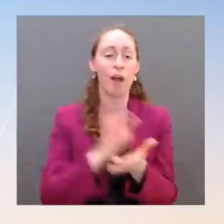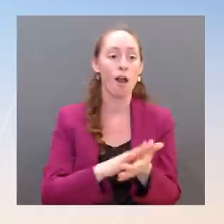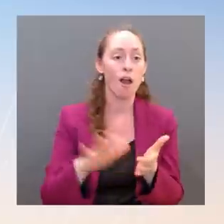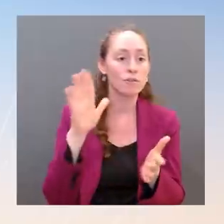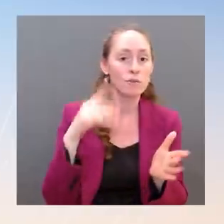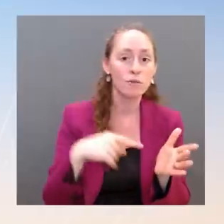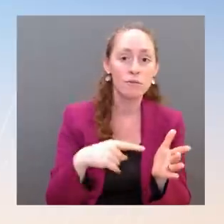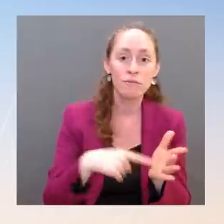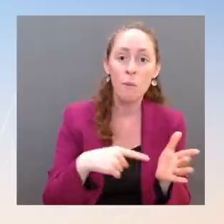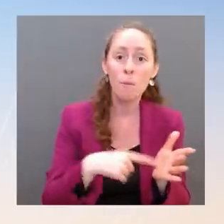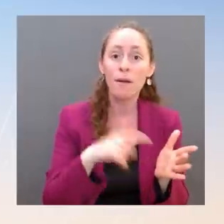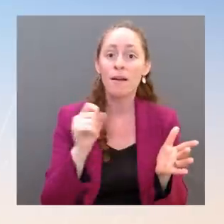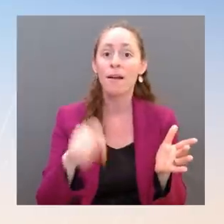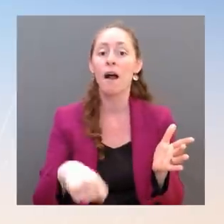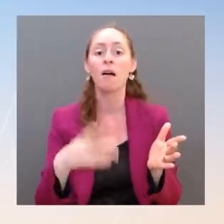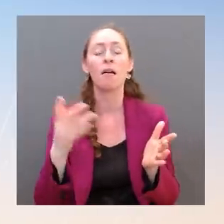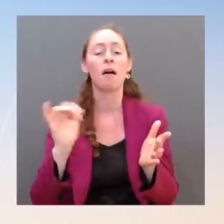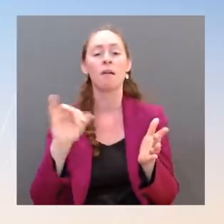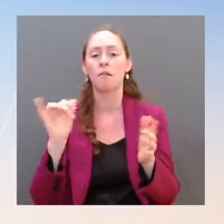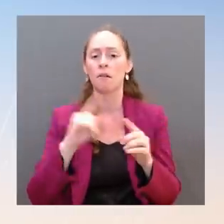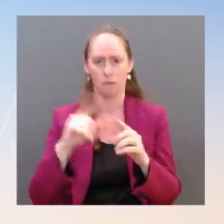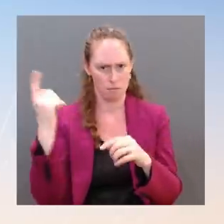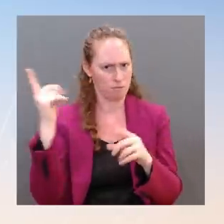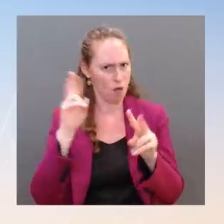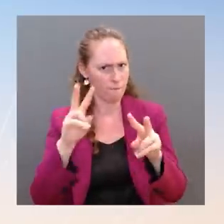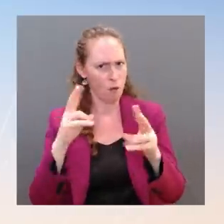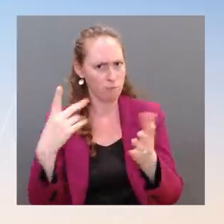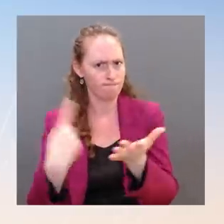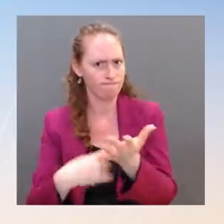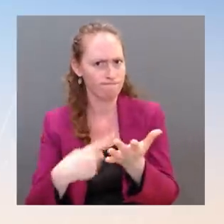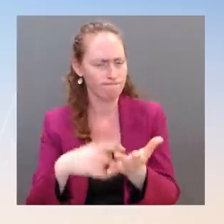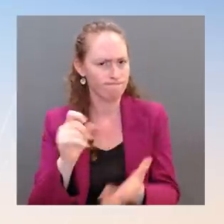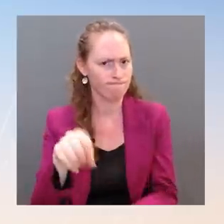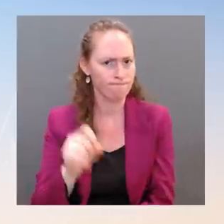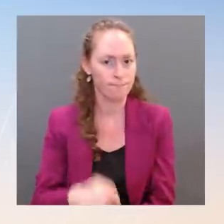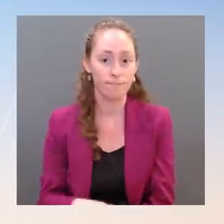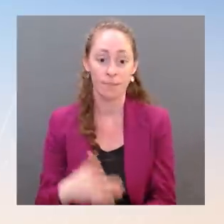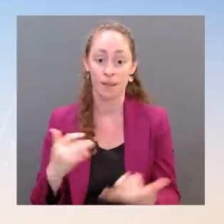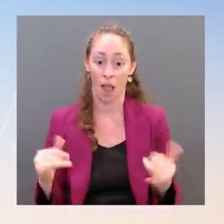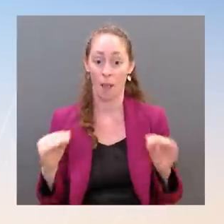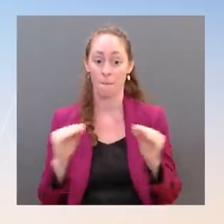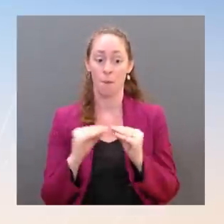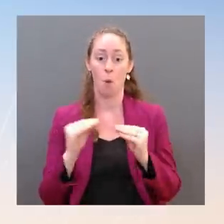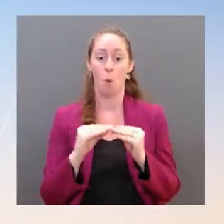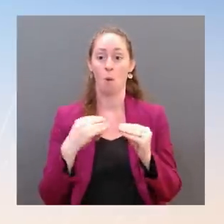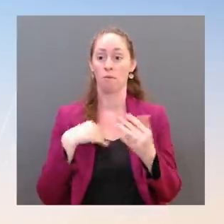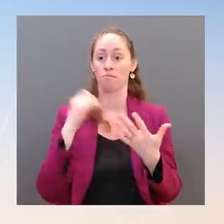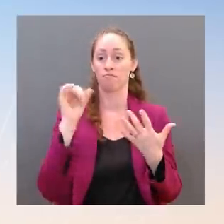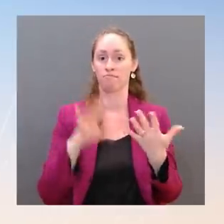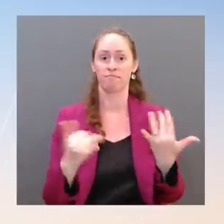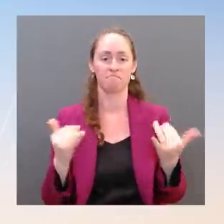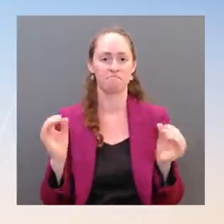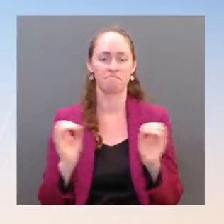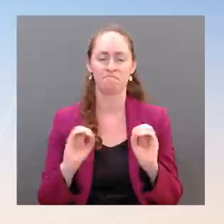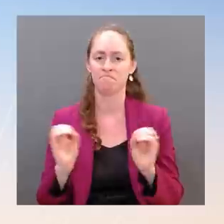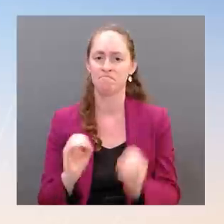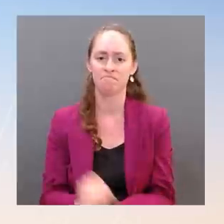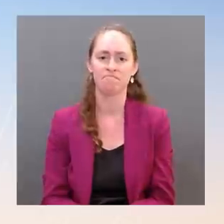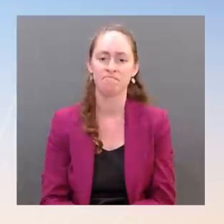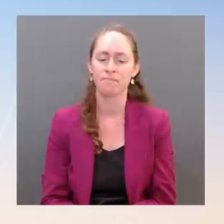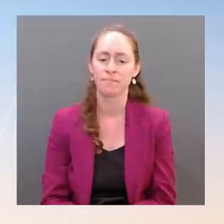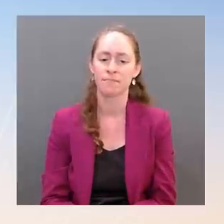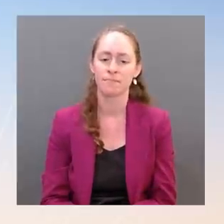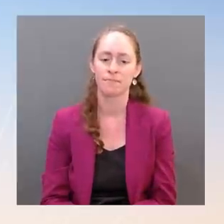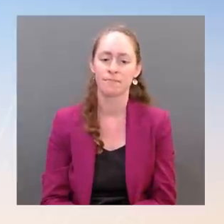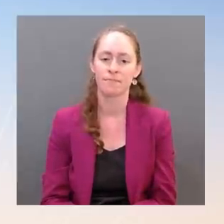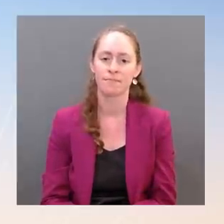afternoon. So, yes. But I don't have more to read on that. There's — we — Ms. Jean You know, I've said this a couple of times. We don't — a